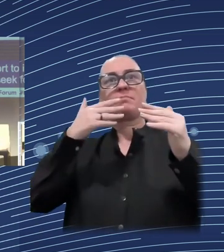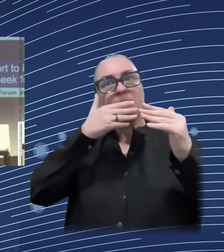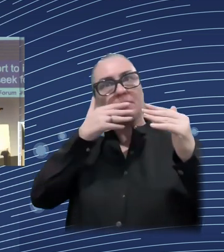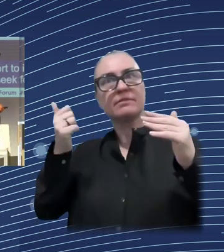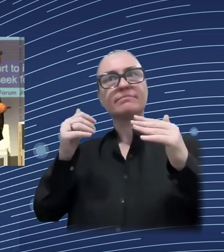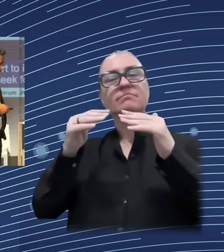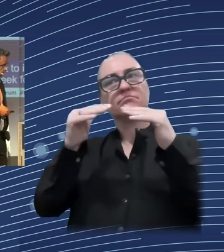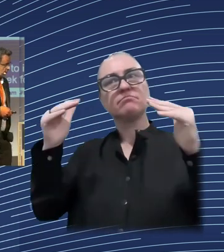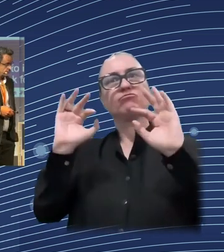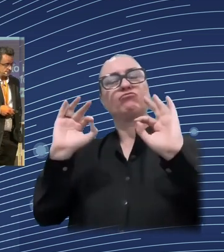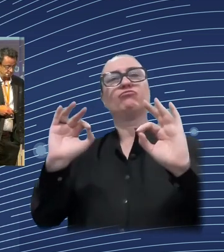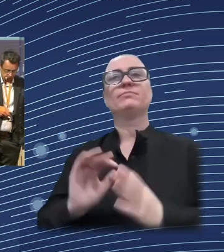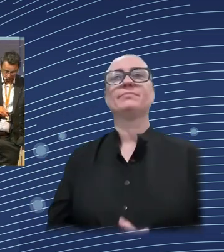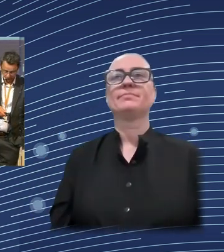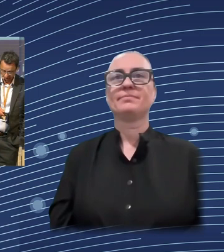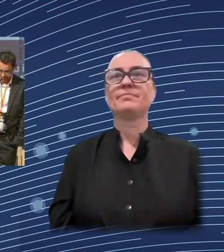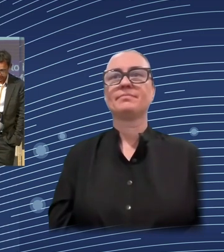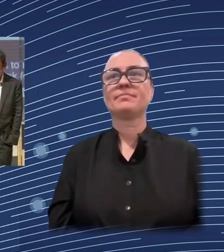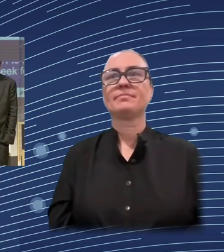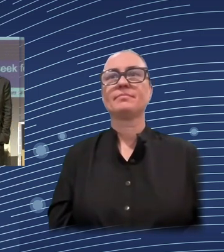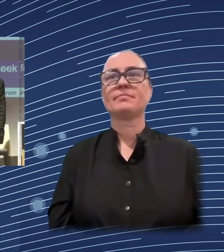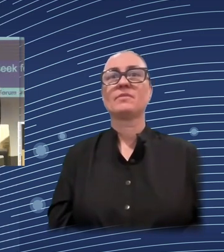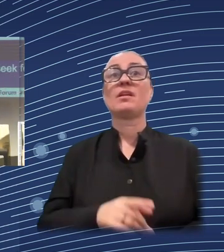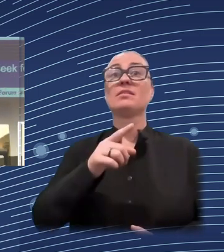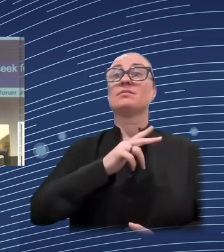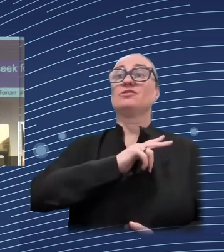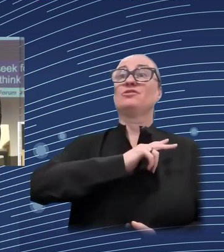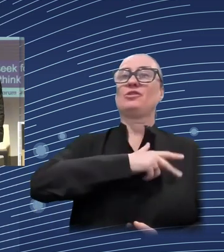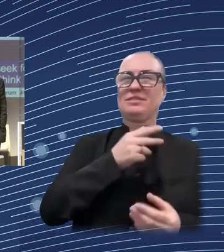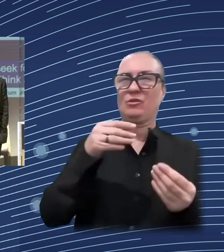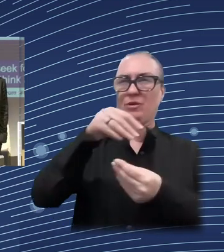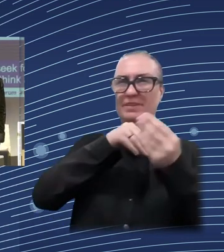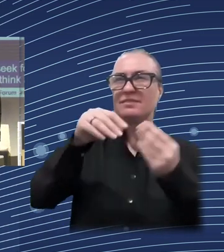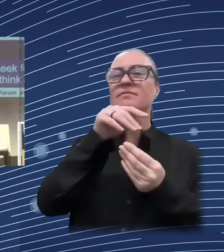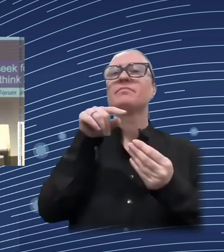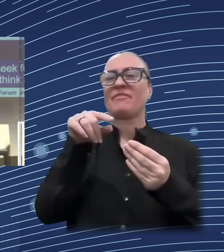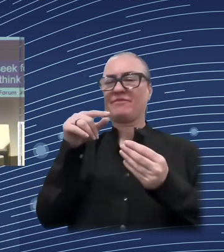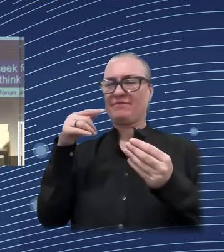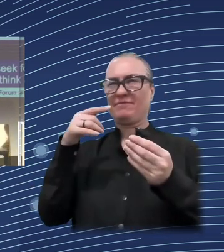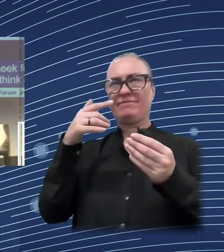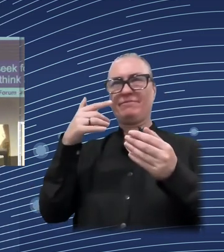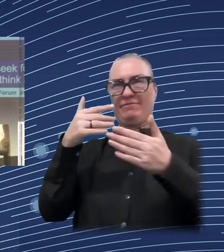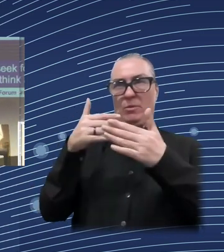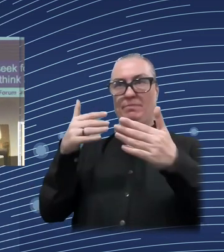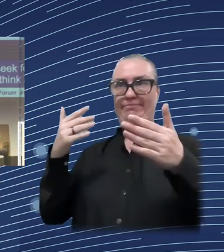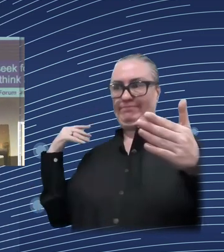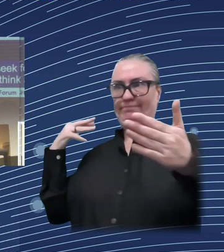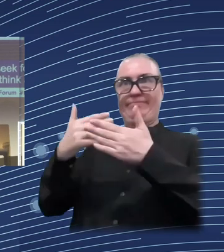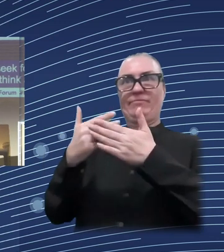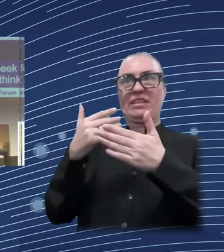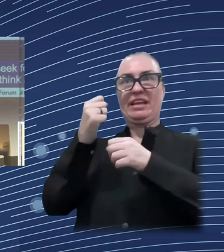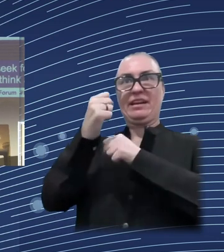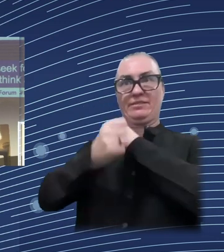And if we think about the green transition, in particular, there we are lagging behind.